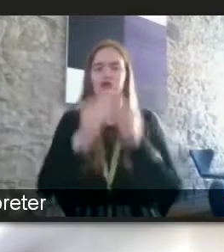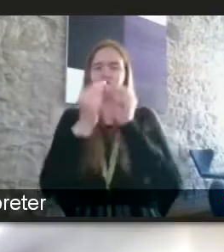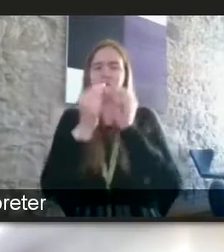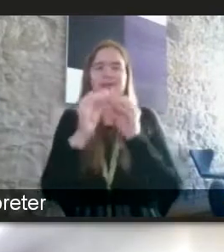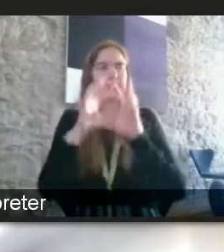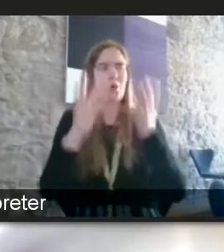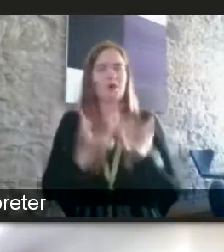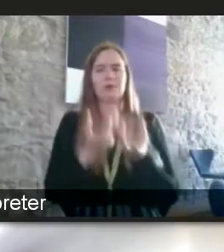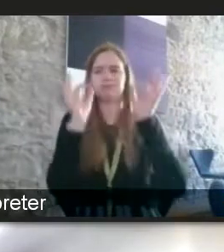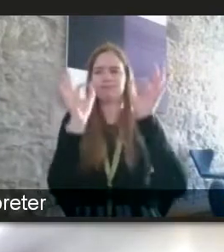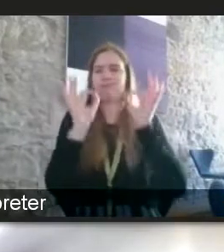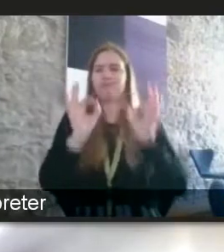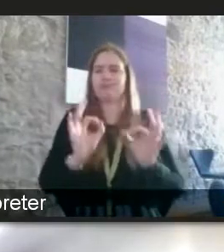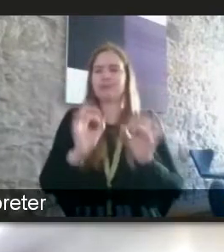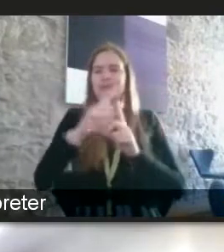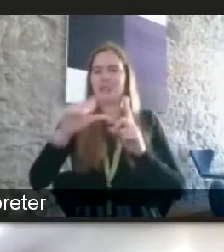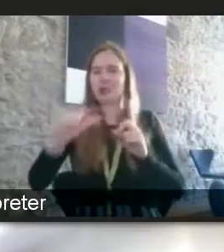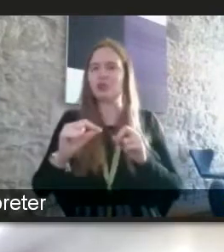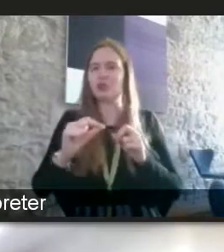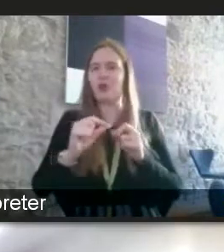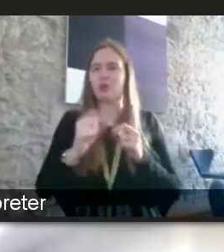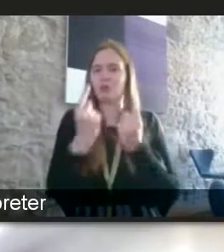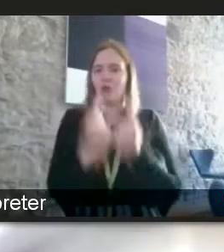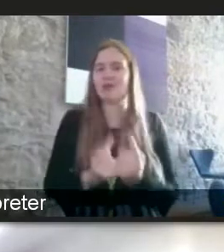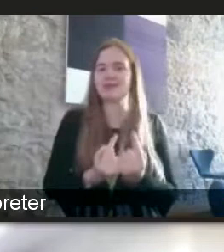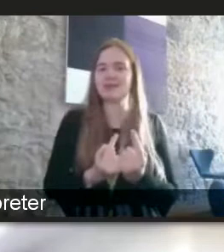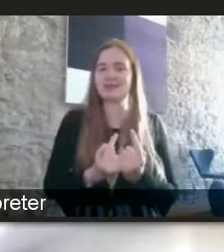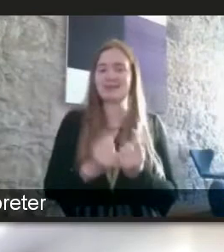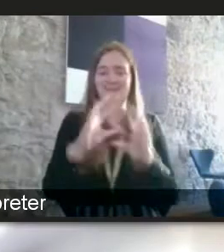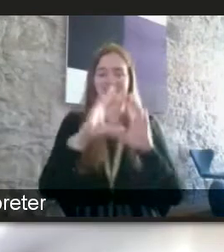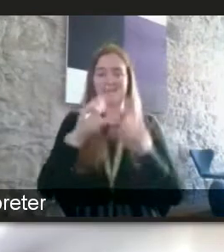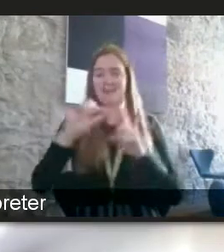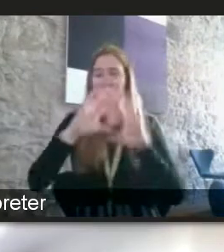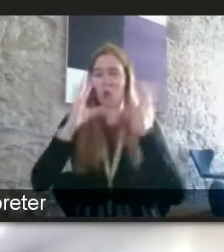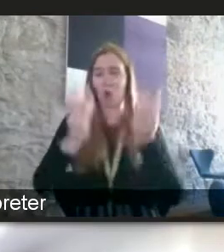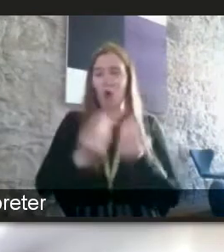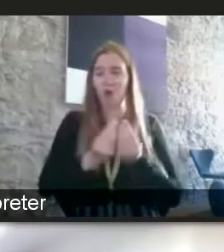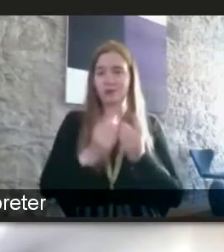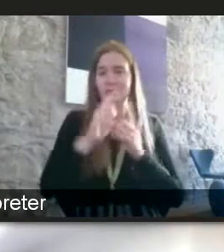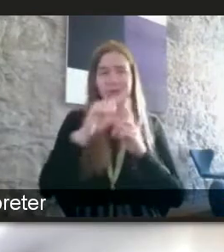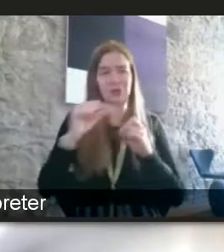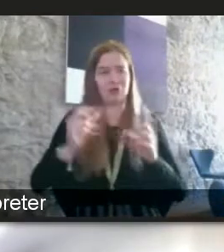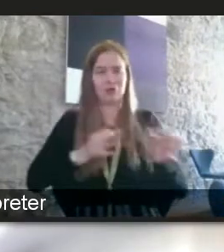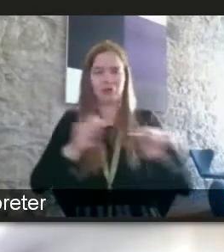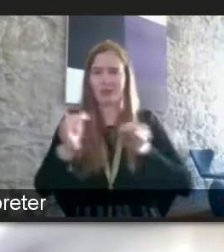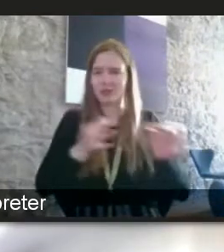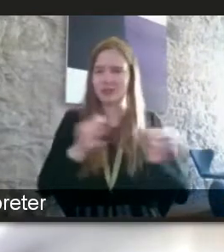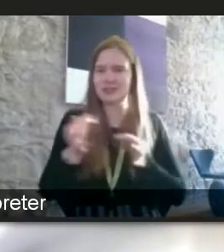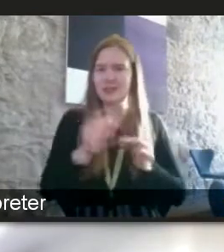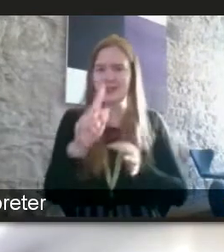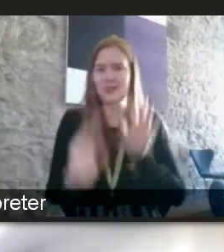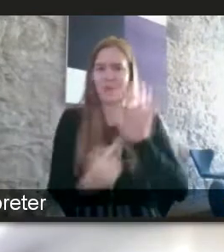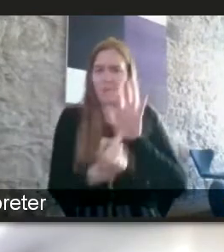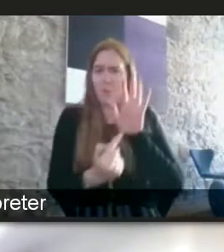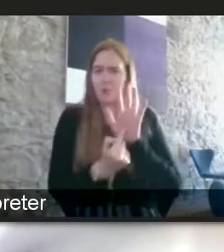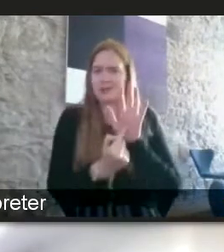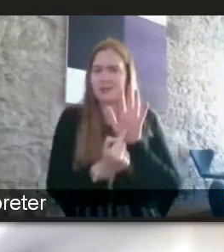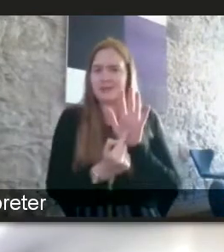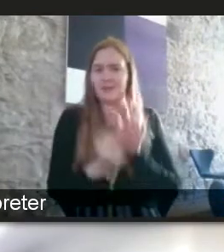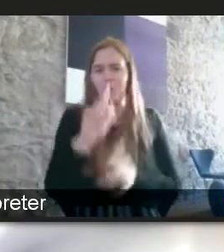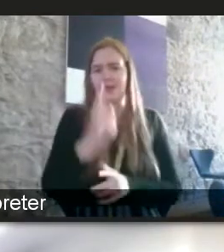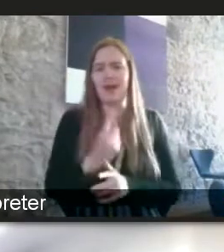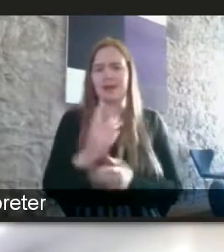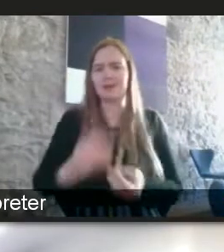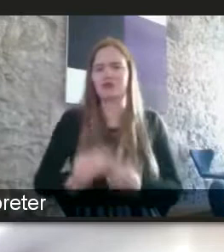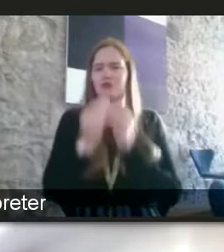and you know we're we're a digital world now whether you know digital strategy these things are crucial but we can't build products that serve